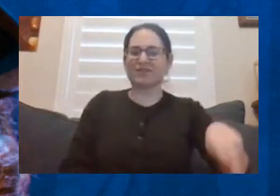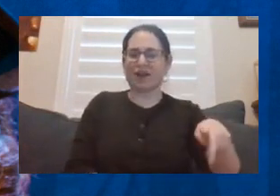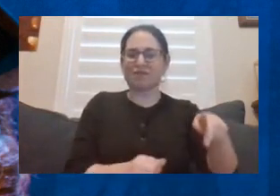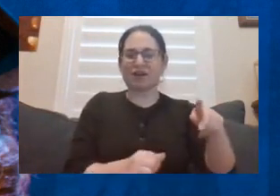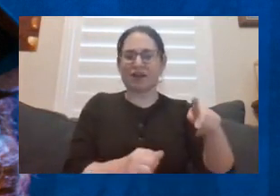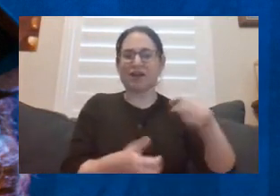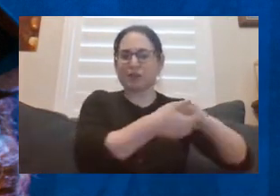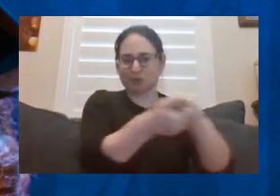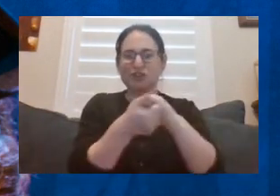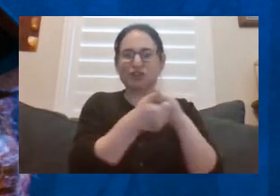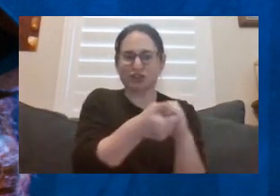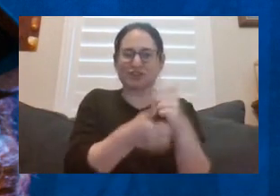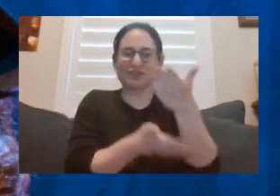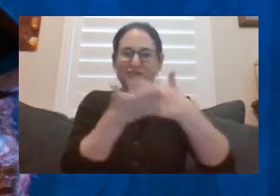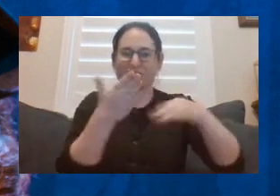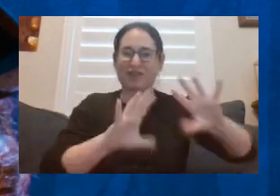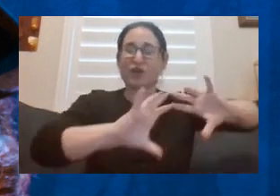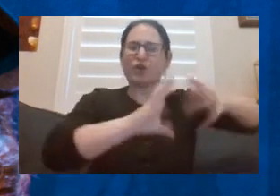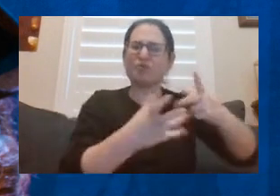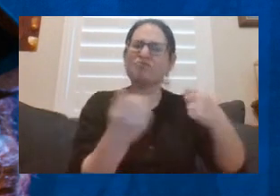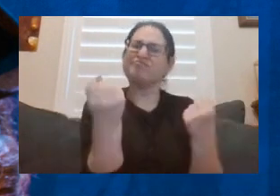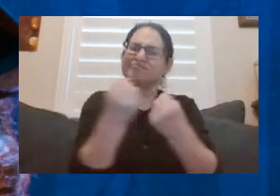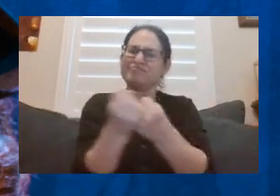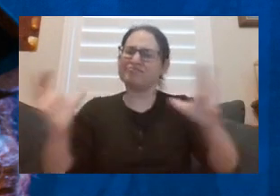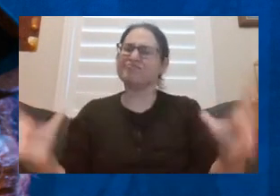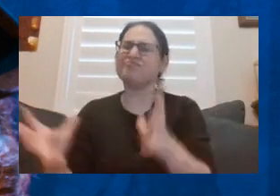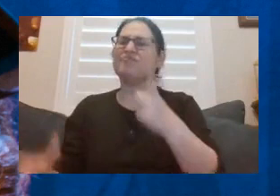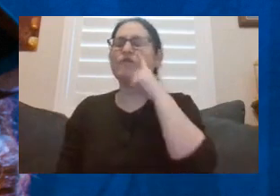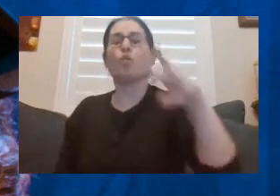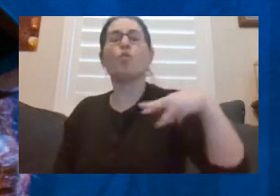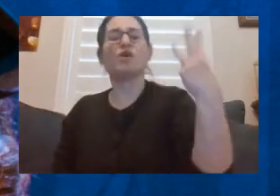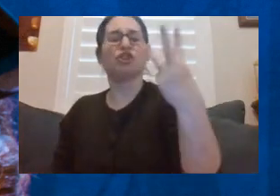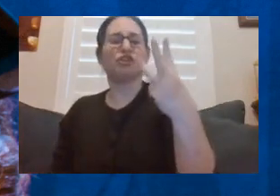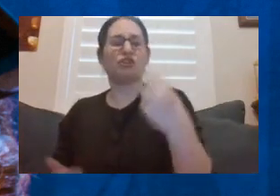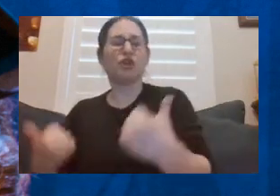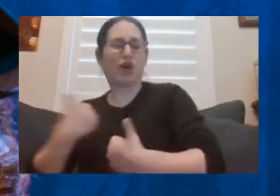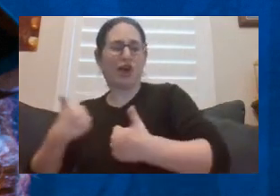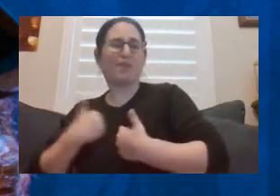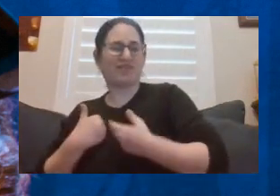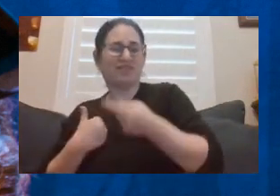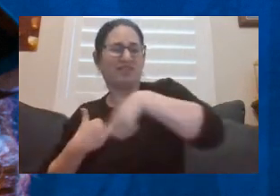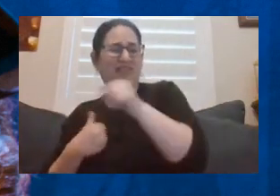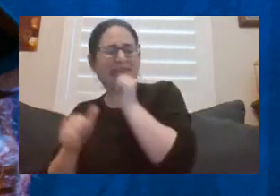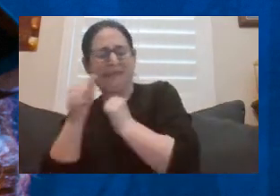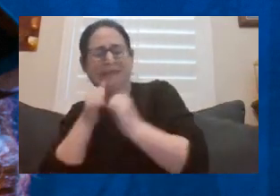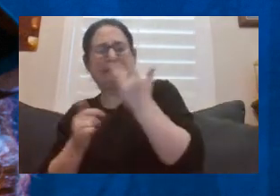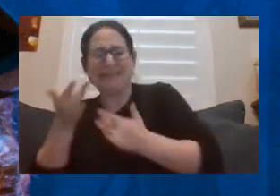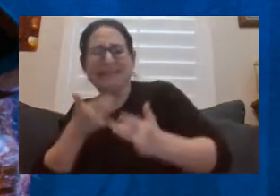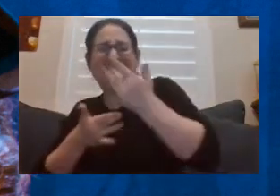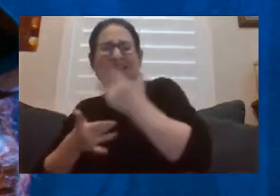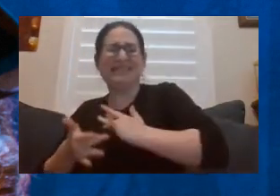part of a badly needed group of reinforcements that has recently arrived to bolster Washington's army as it copes with mounting casualties,